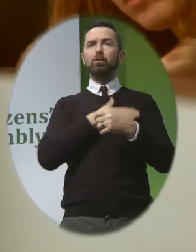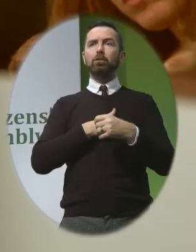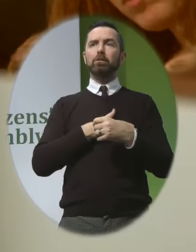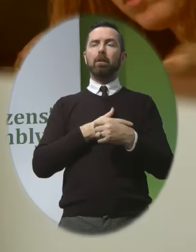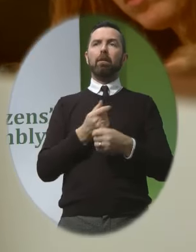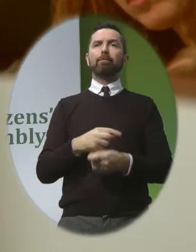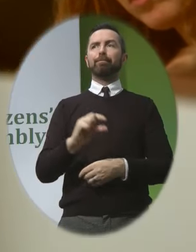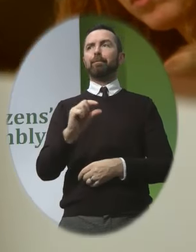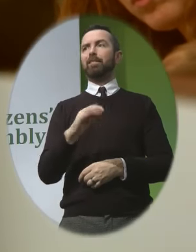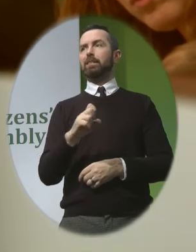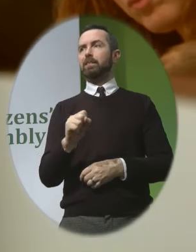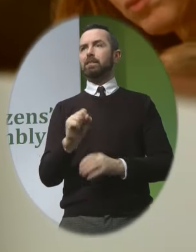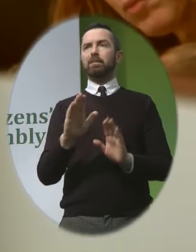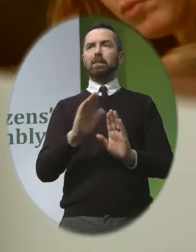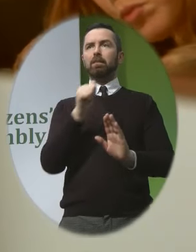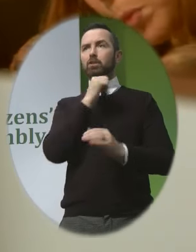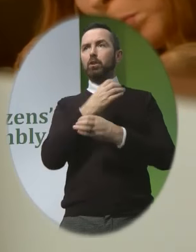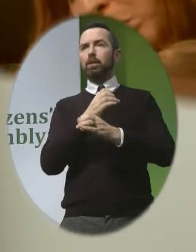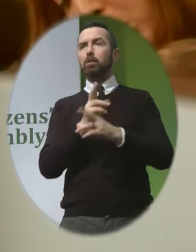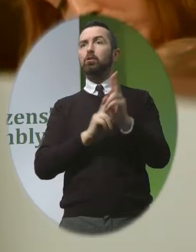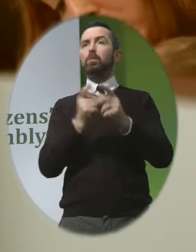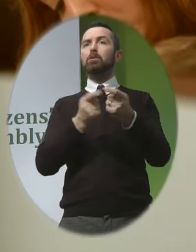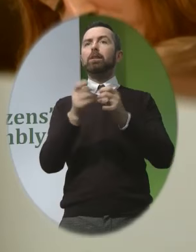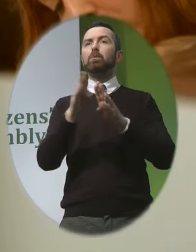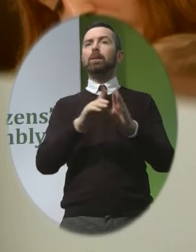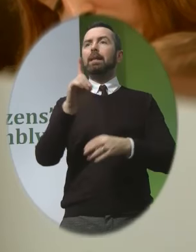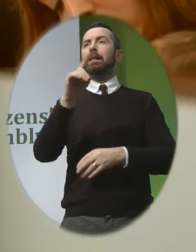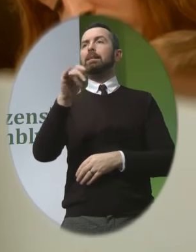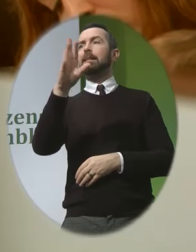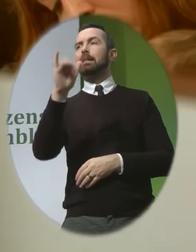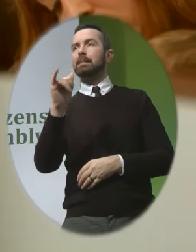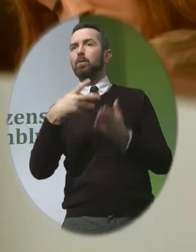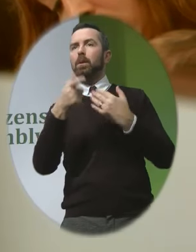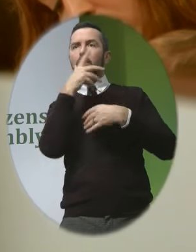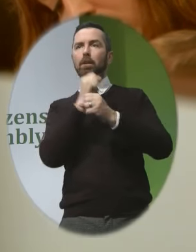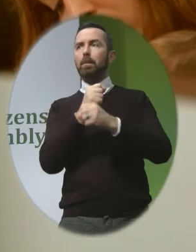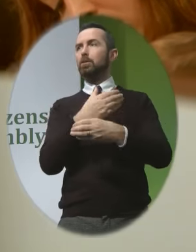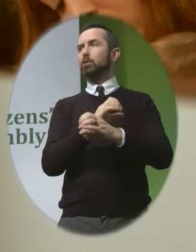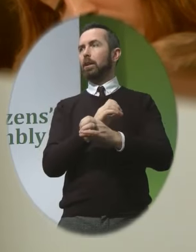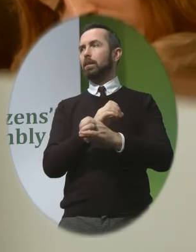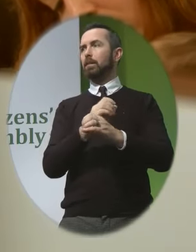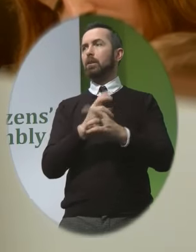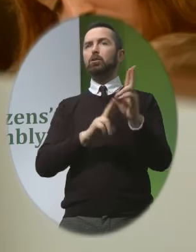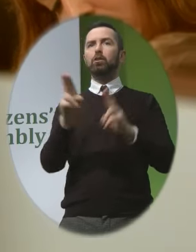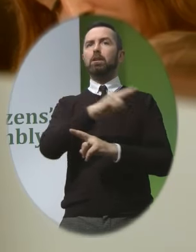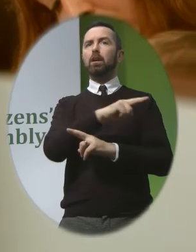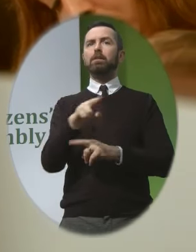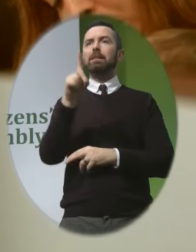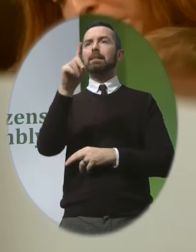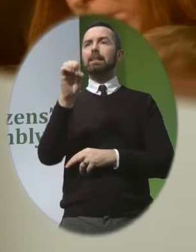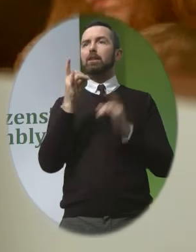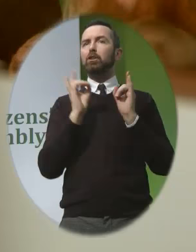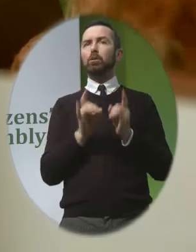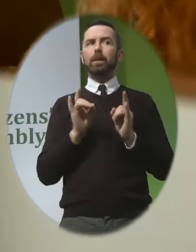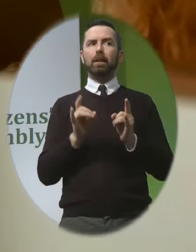child is treated with dignity in the way they're spoken about That the parent is encouraged, you know, to That the fear sort of can